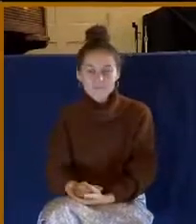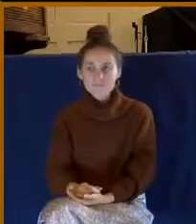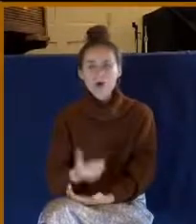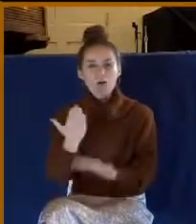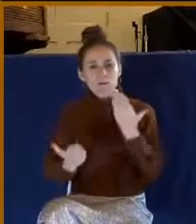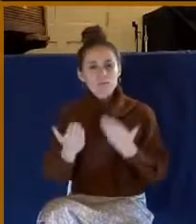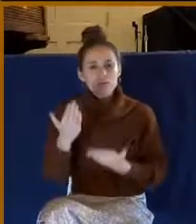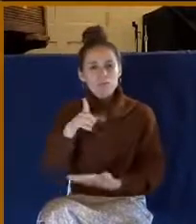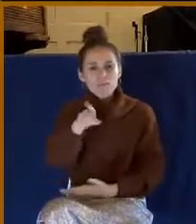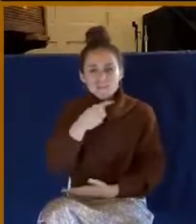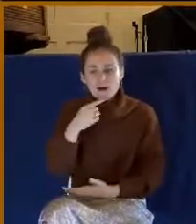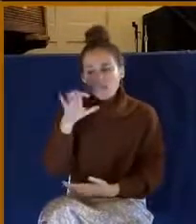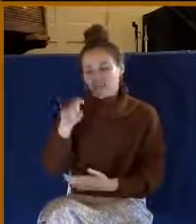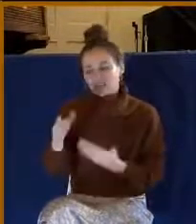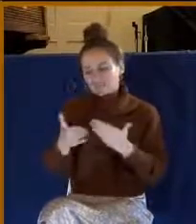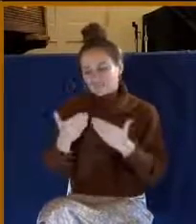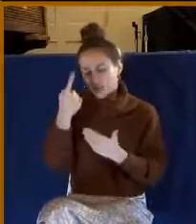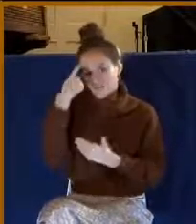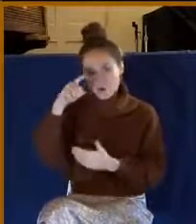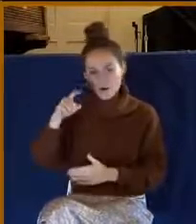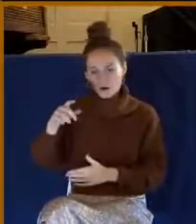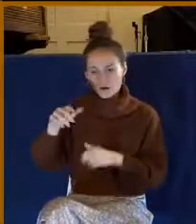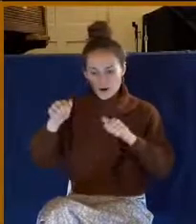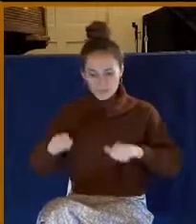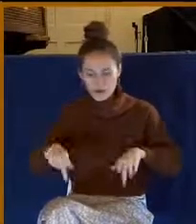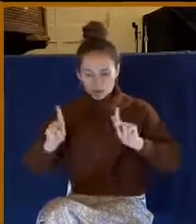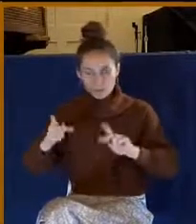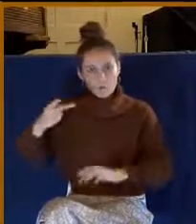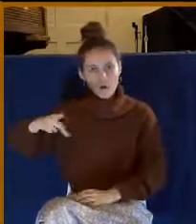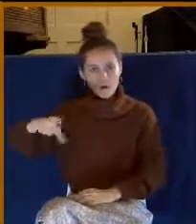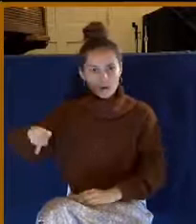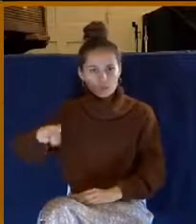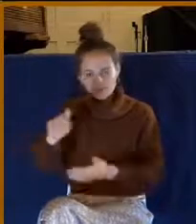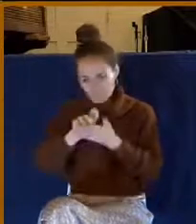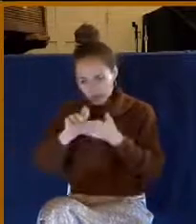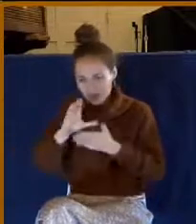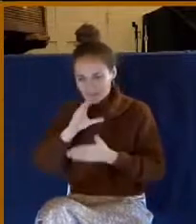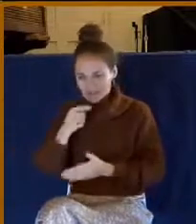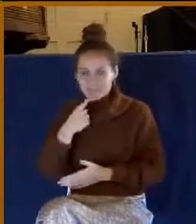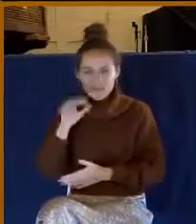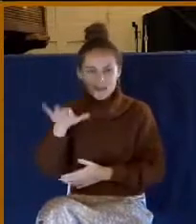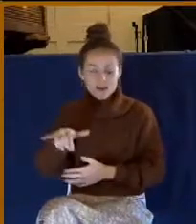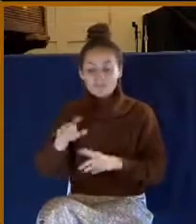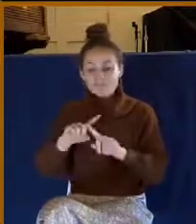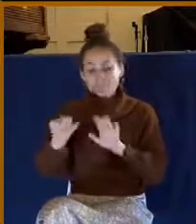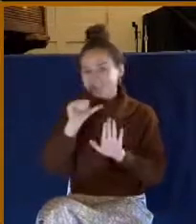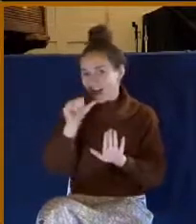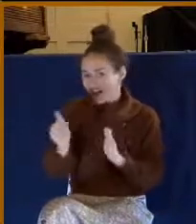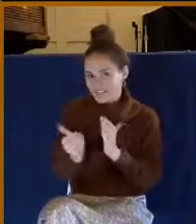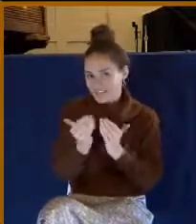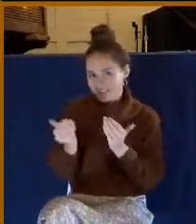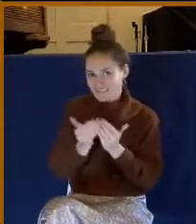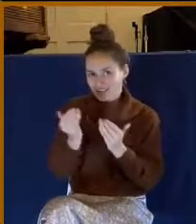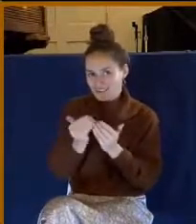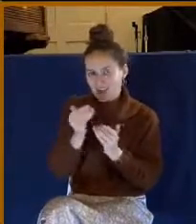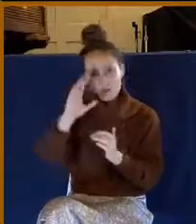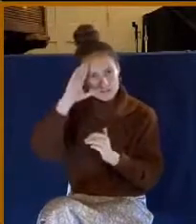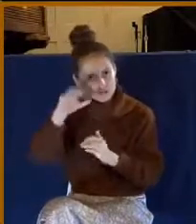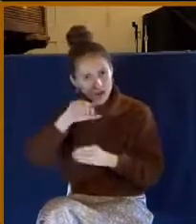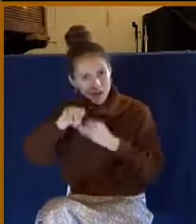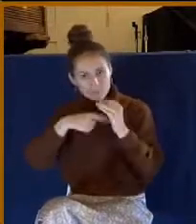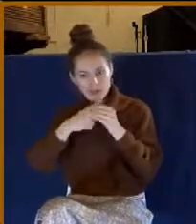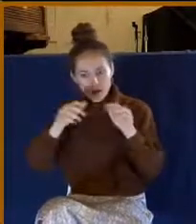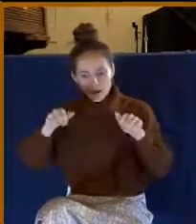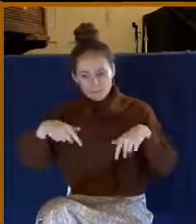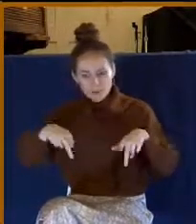well, that's easy for the Apostle Paul to write down and say. Well, actually, it's not easy for Paul to say. I don't know if you know much about the Apostle Paul, but he was not